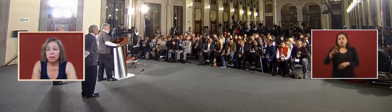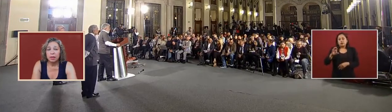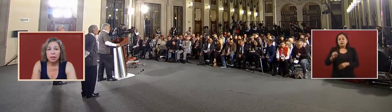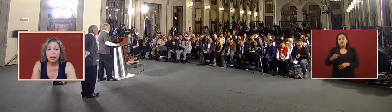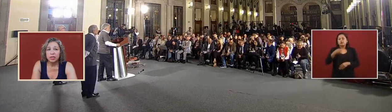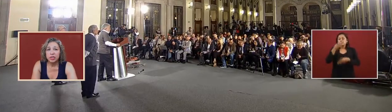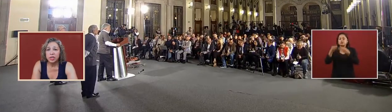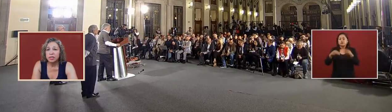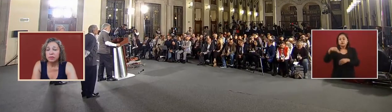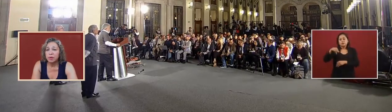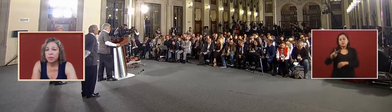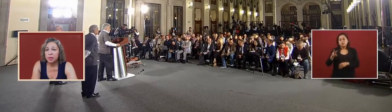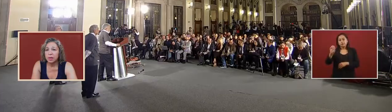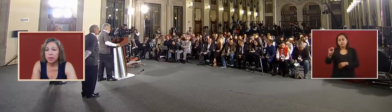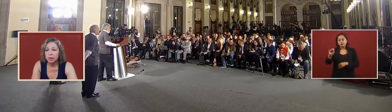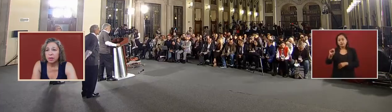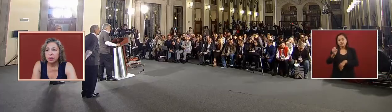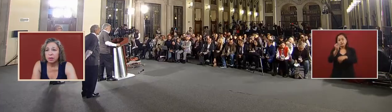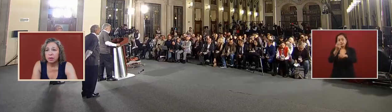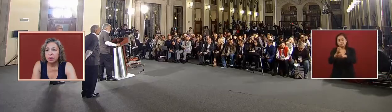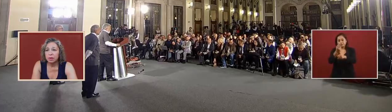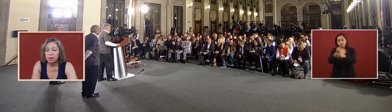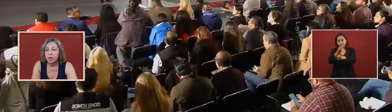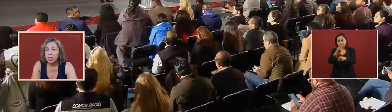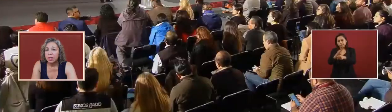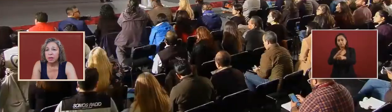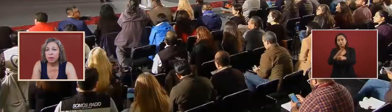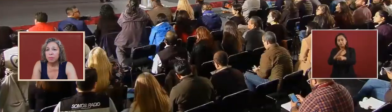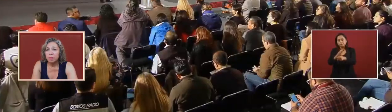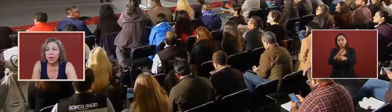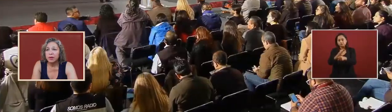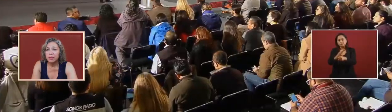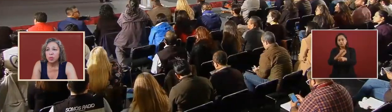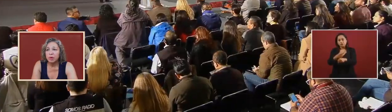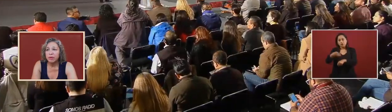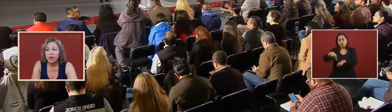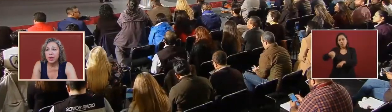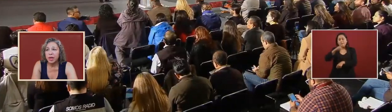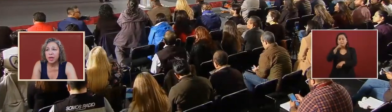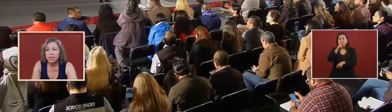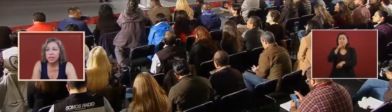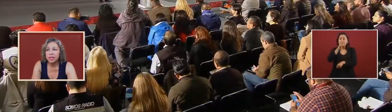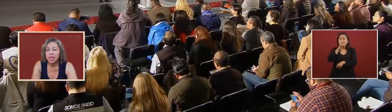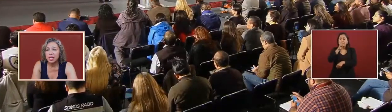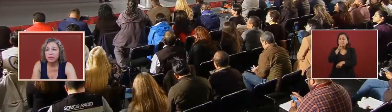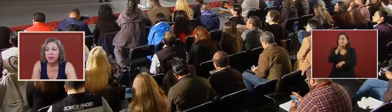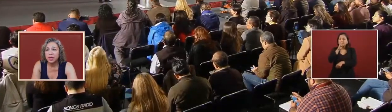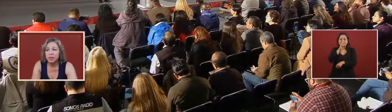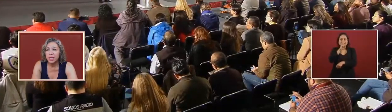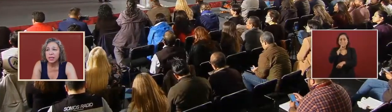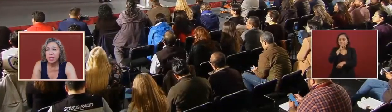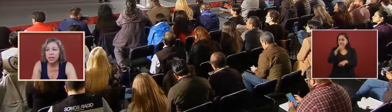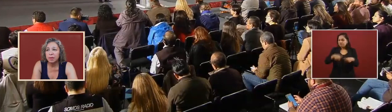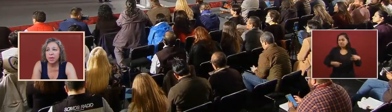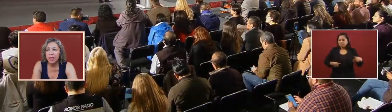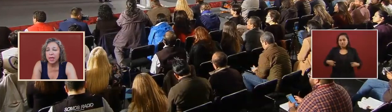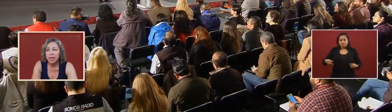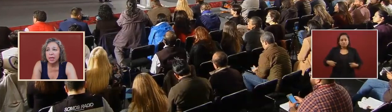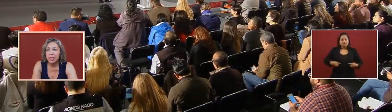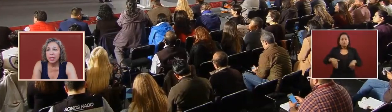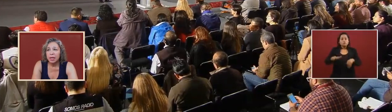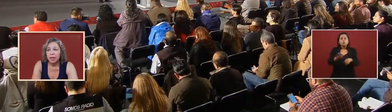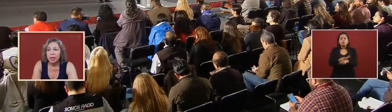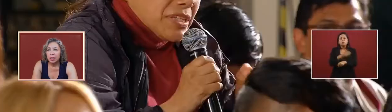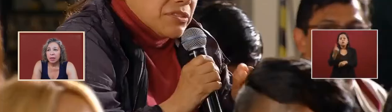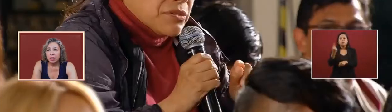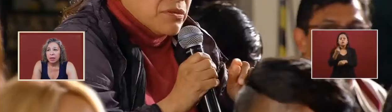uh she's from the the parents were very uh dissatisfied because at the beginning